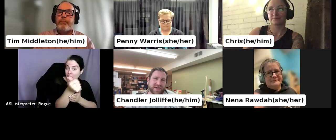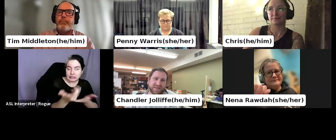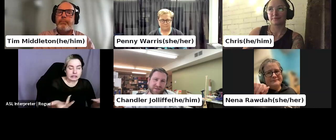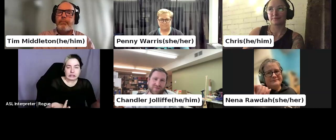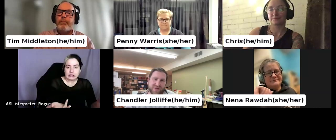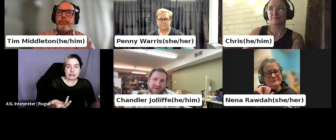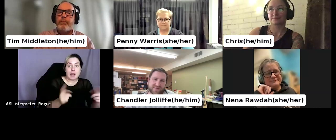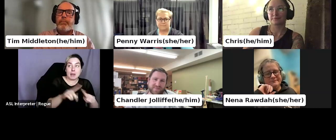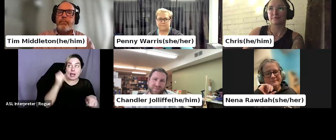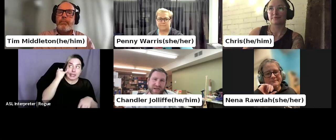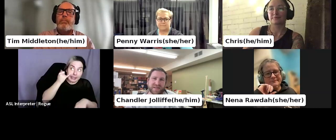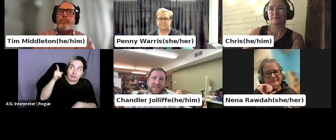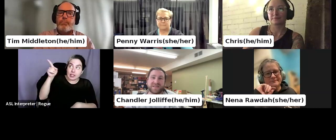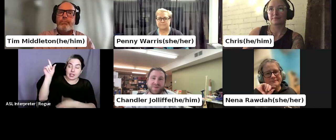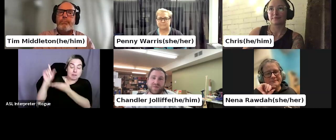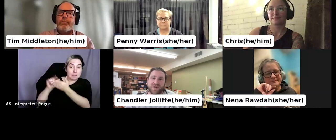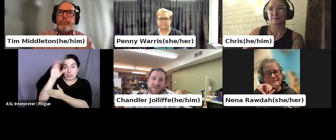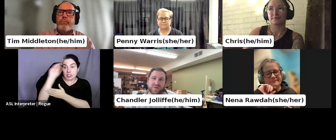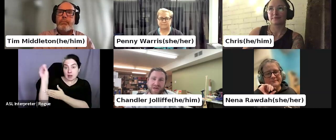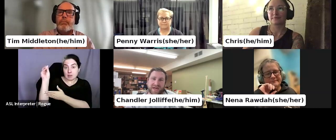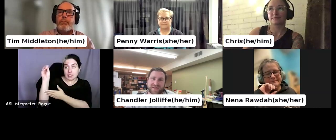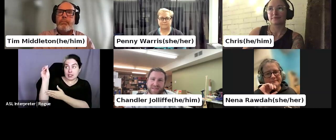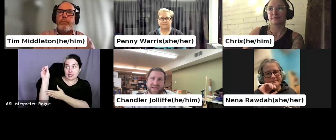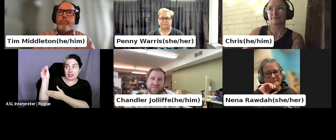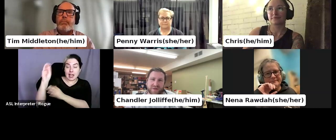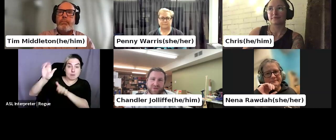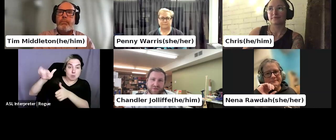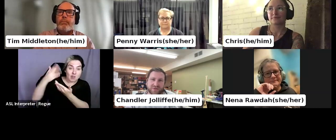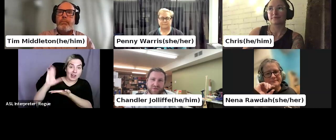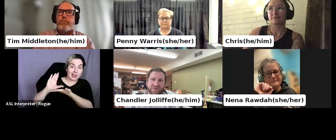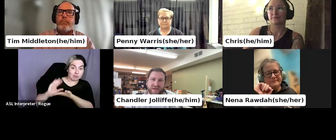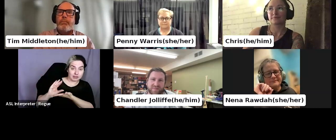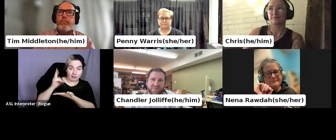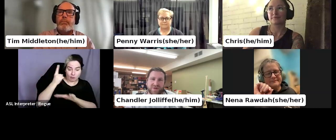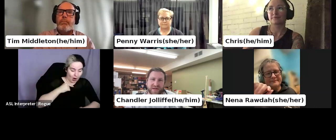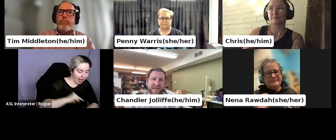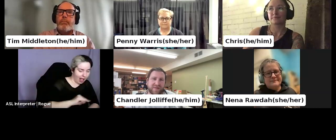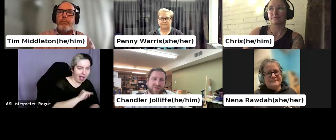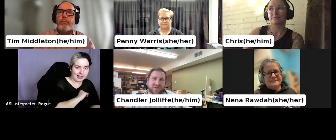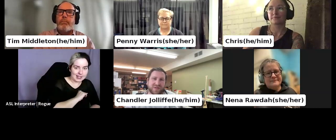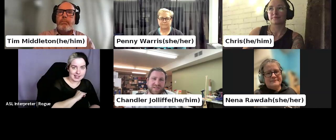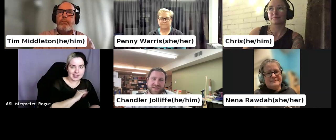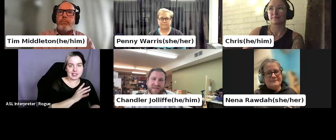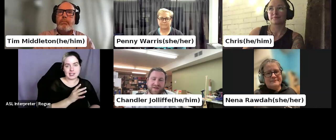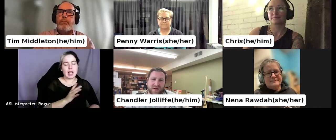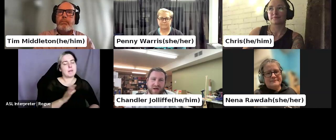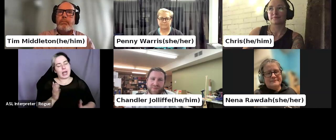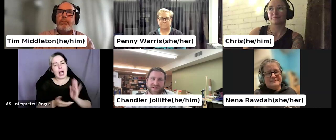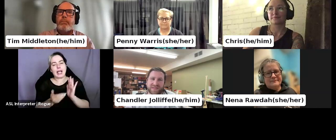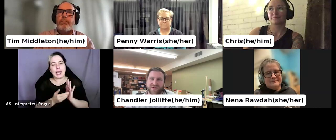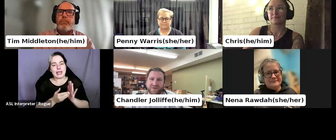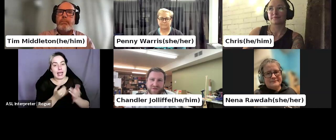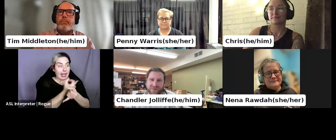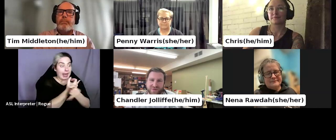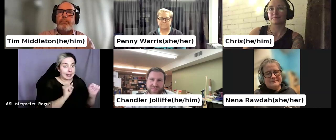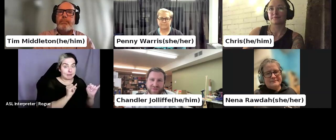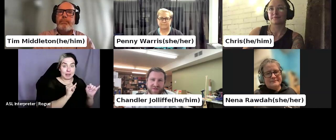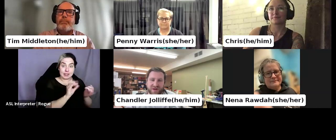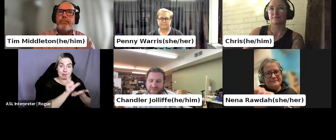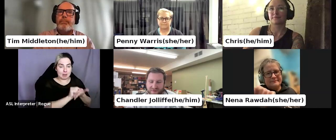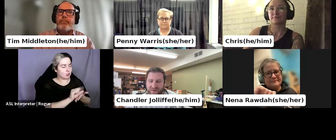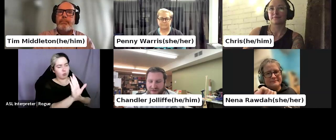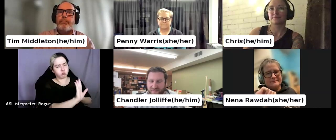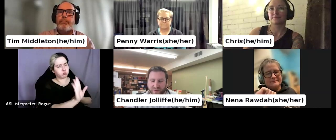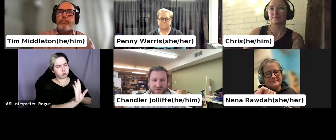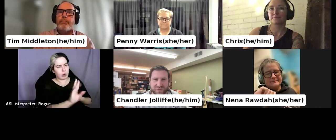us to do that. At least the big ones, I wouldn't ask indie publishers to do that. But again, most of these like hot bestsellers that are 30